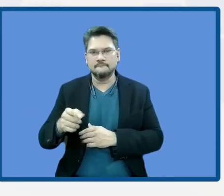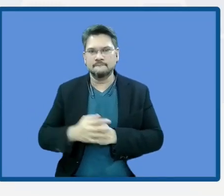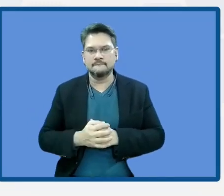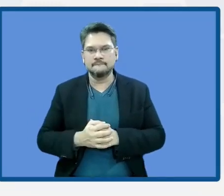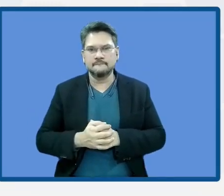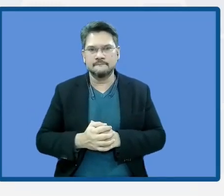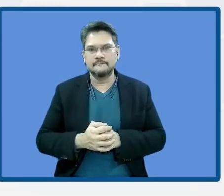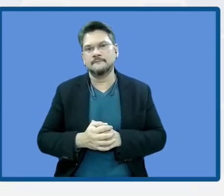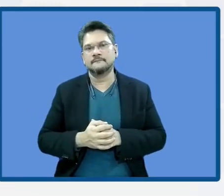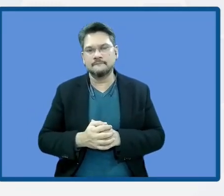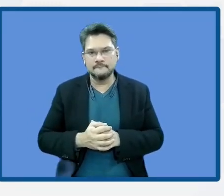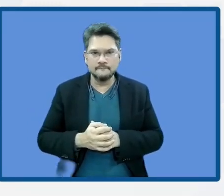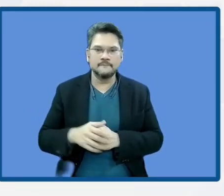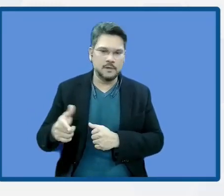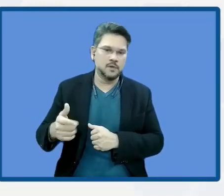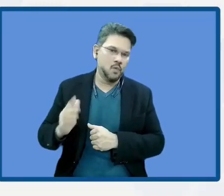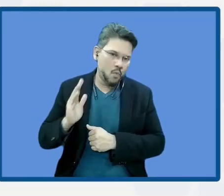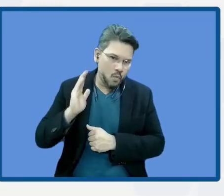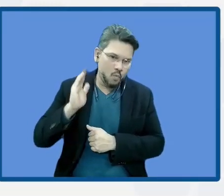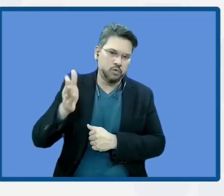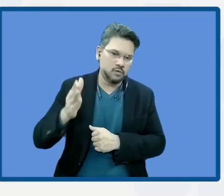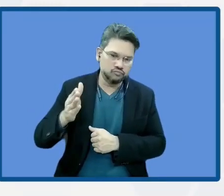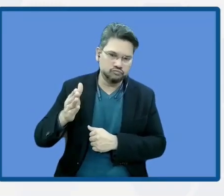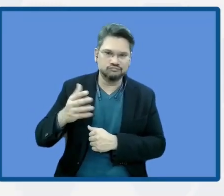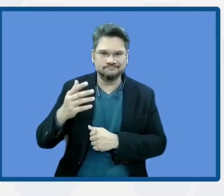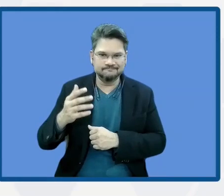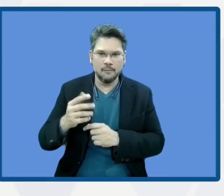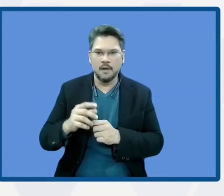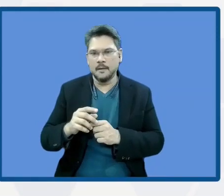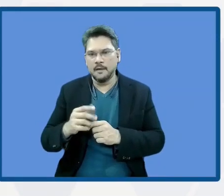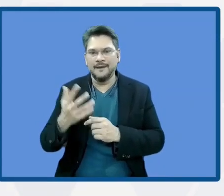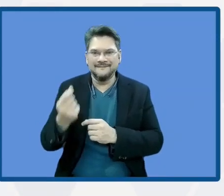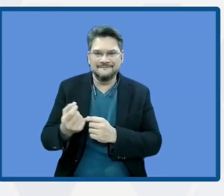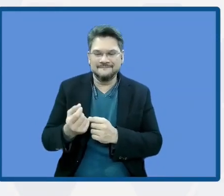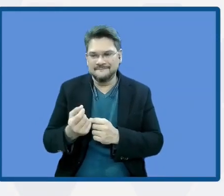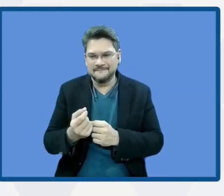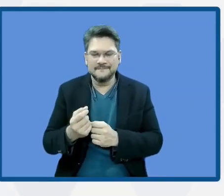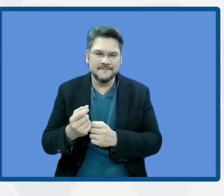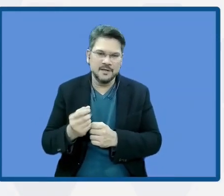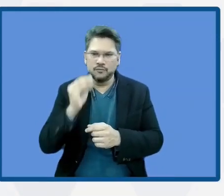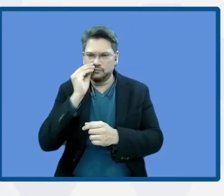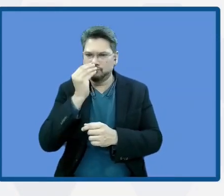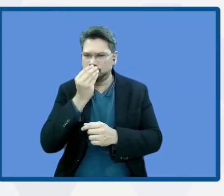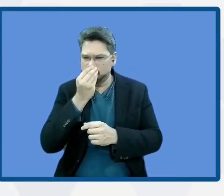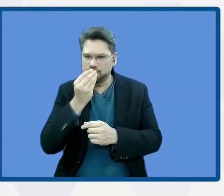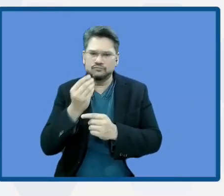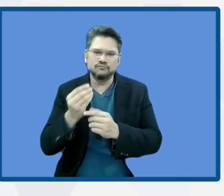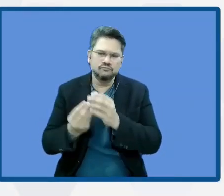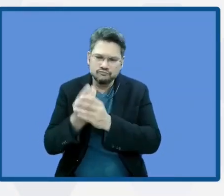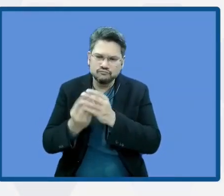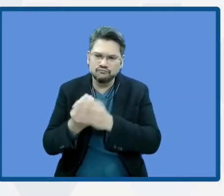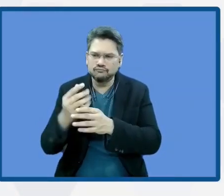are going to build a park where we are going to combine this green